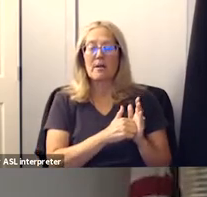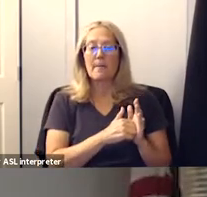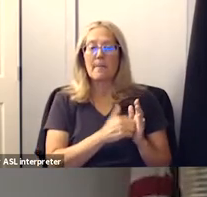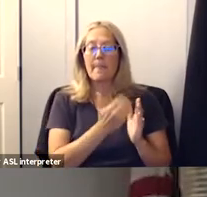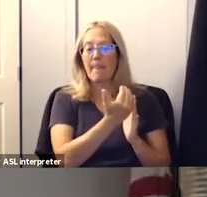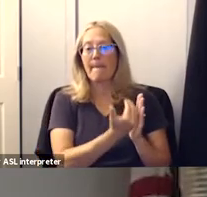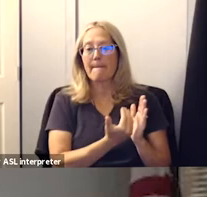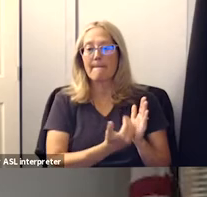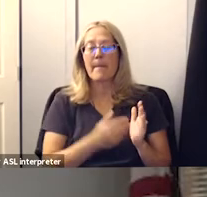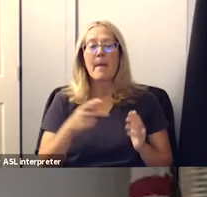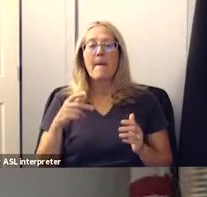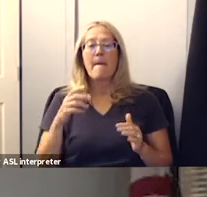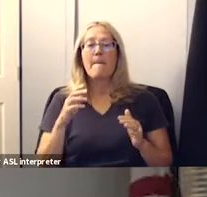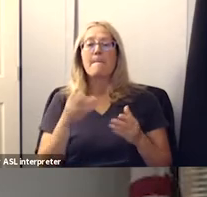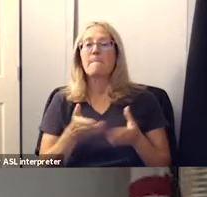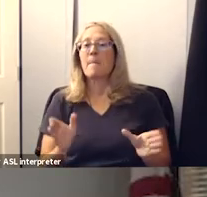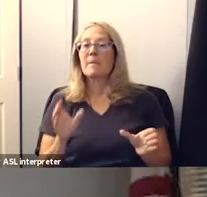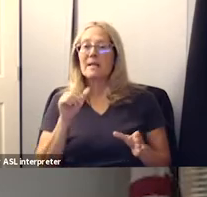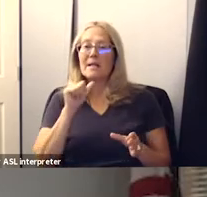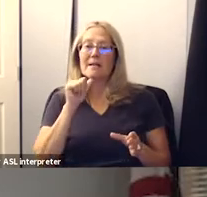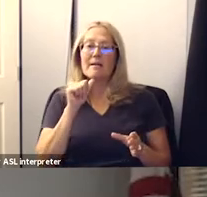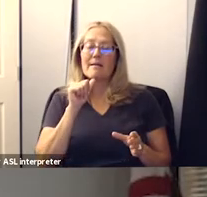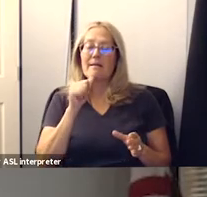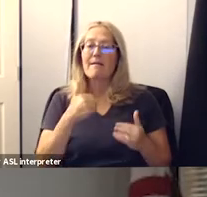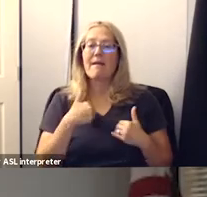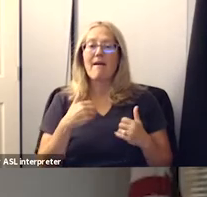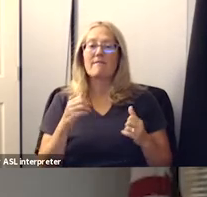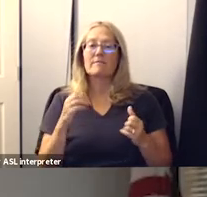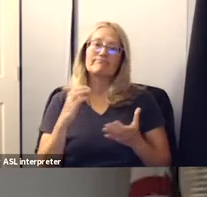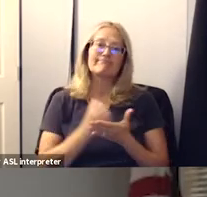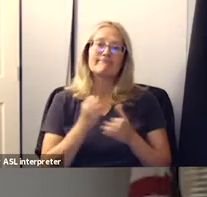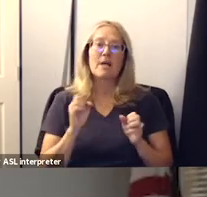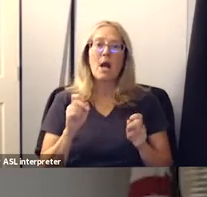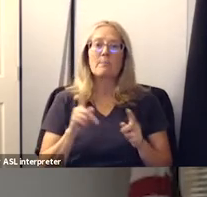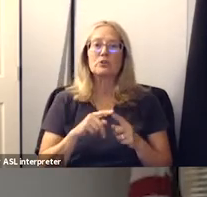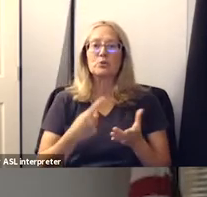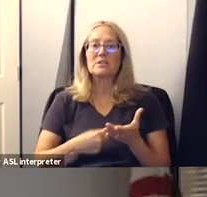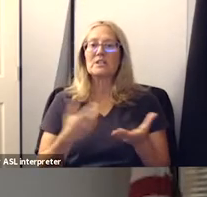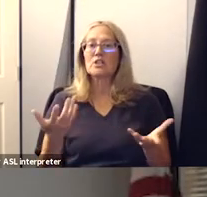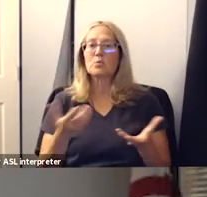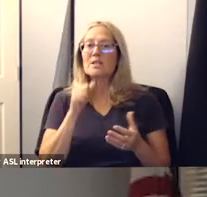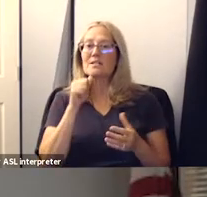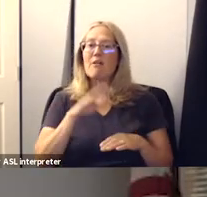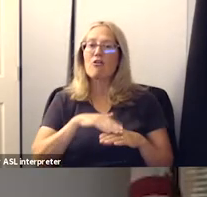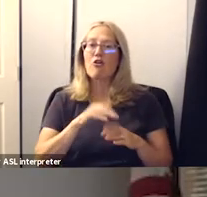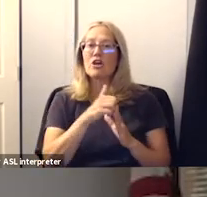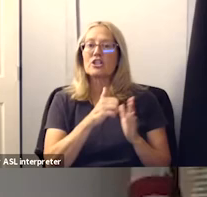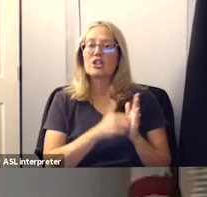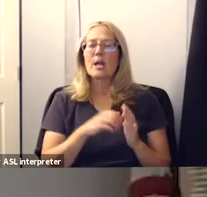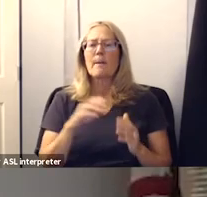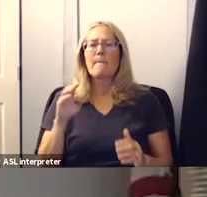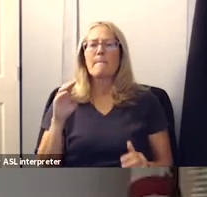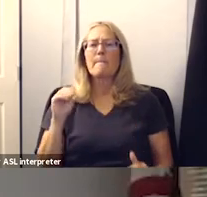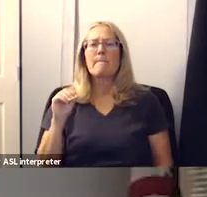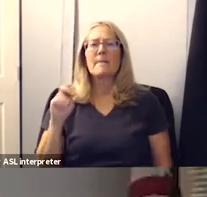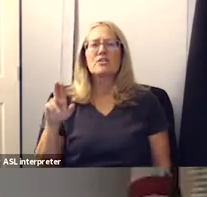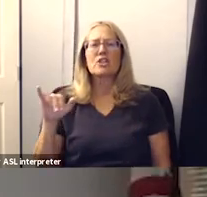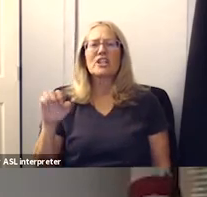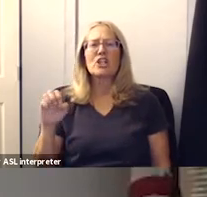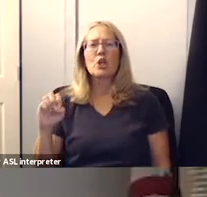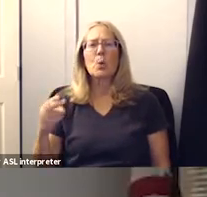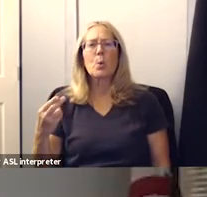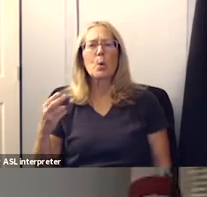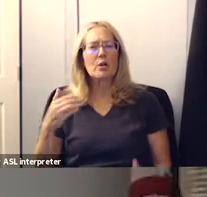public has an opportunity to talk to us about things that are not on the agenda and so mr jio do we have any agenda